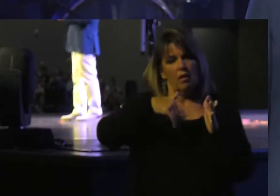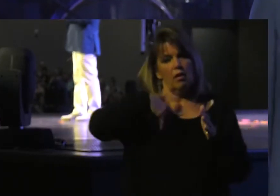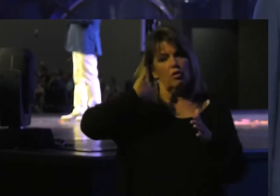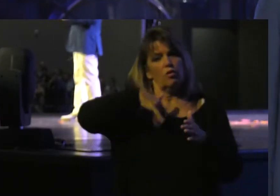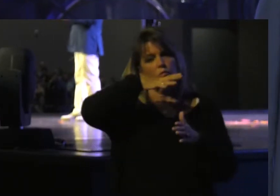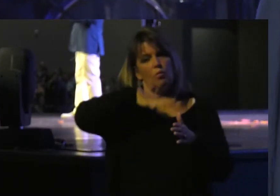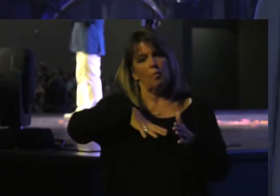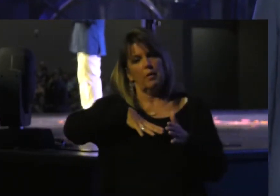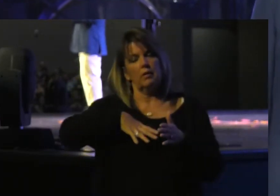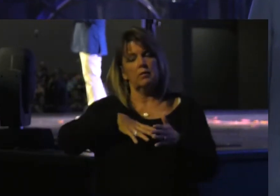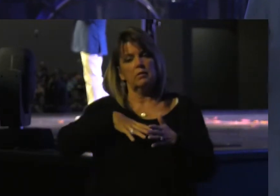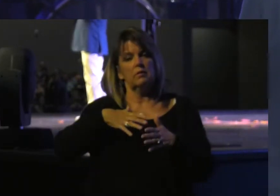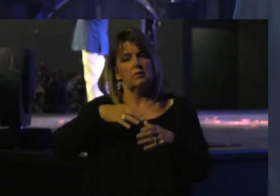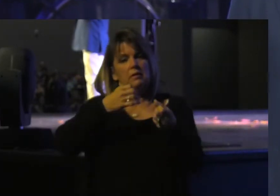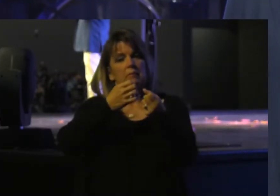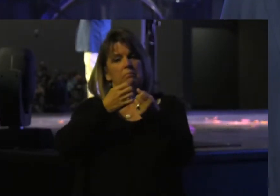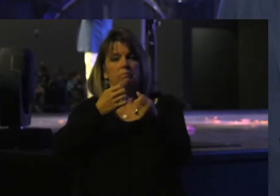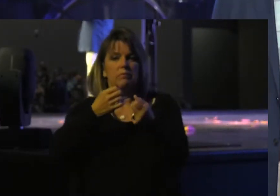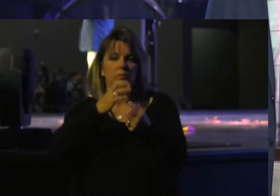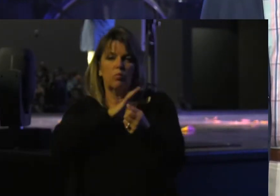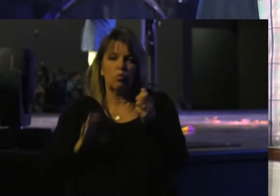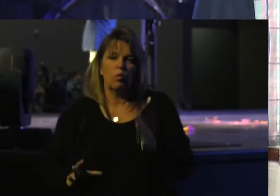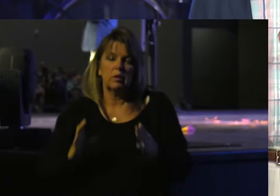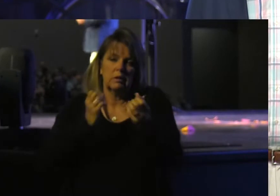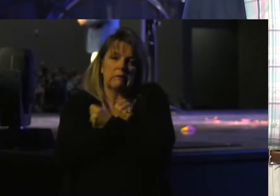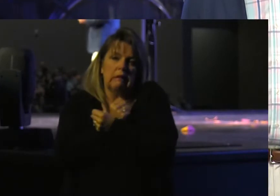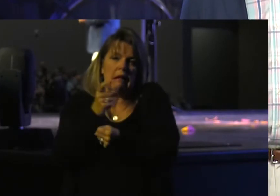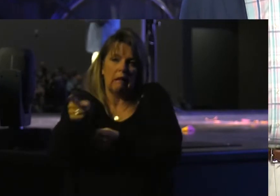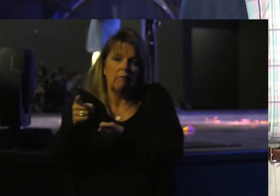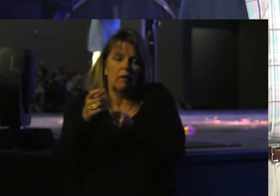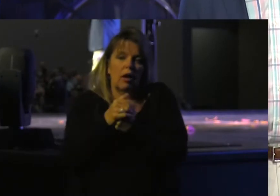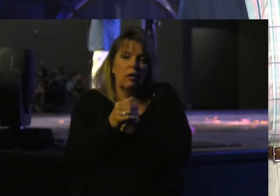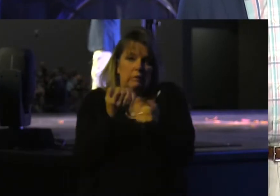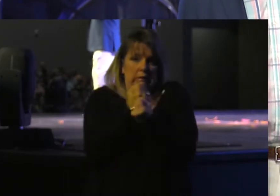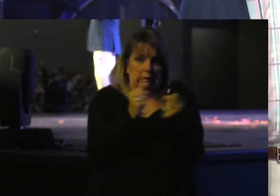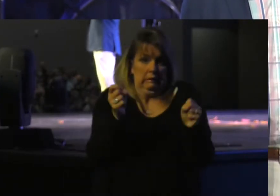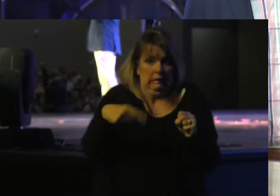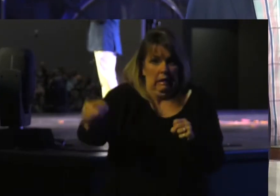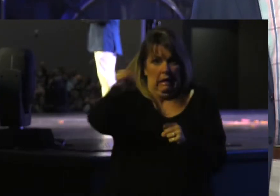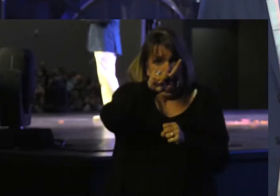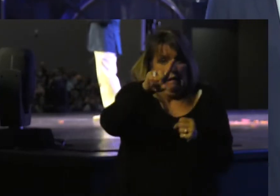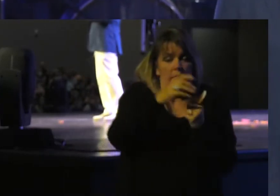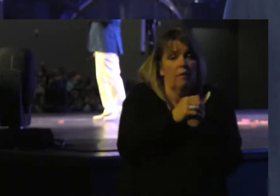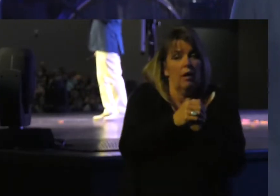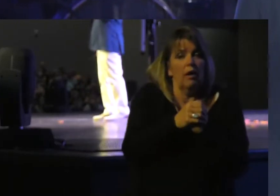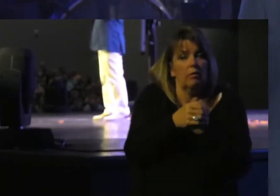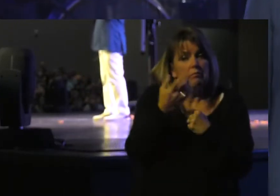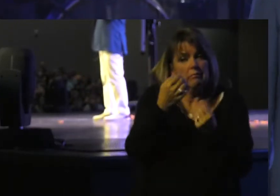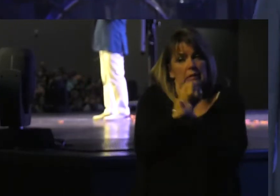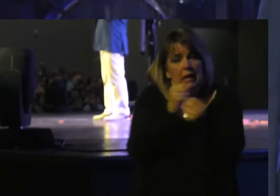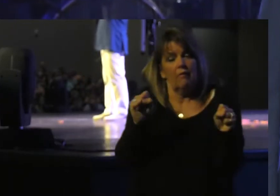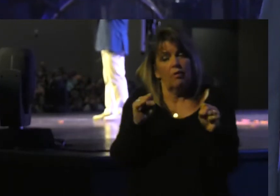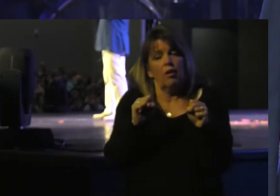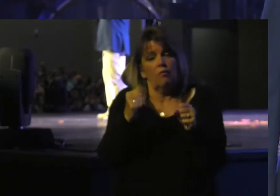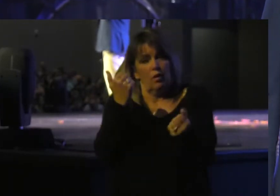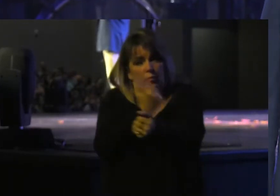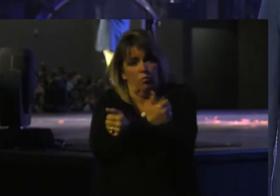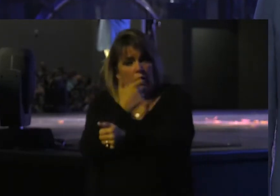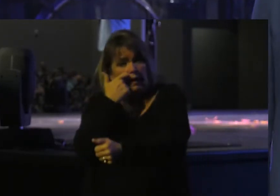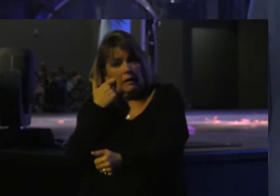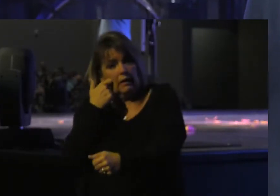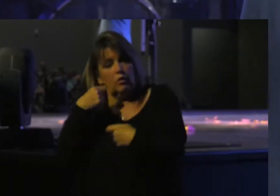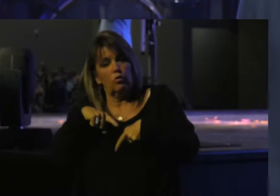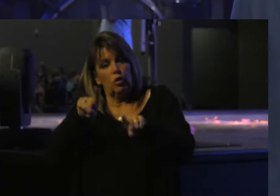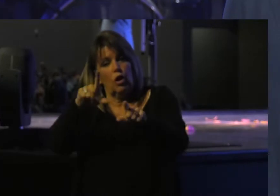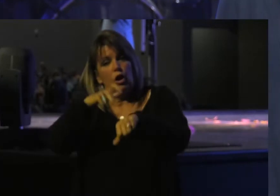delivered Through the love Of some Christians Out of a life Of being trafficked And out of a life Of drug addiction And she said During her